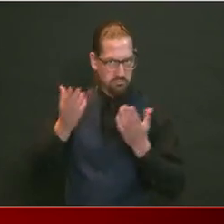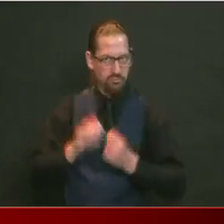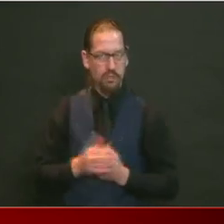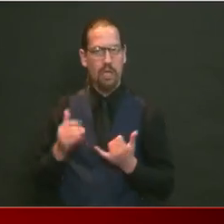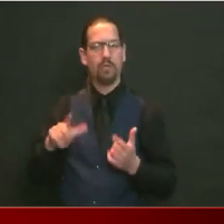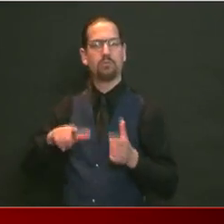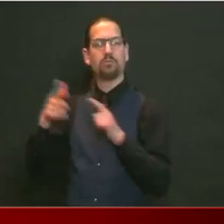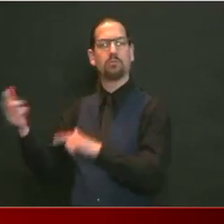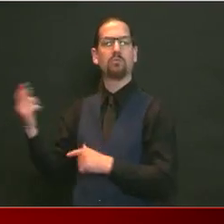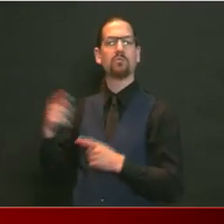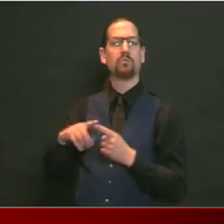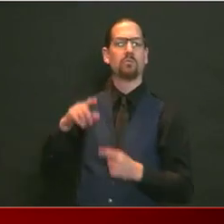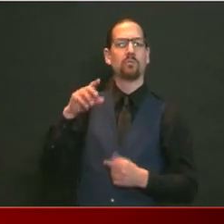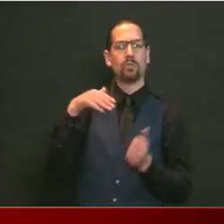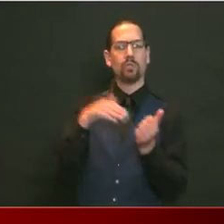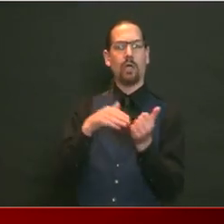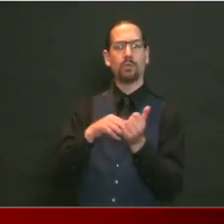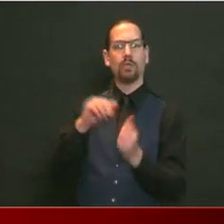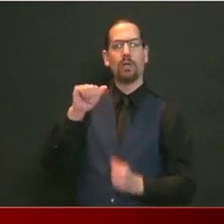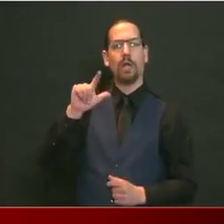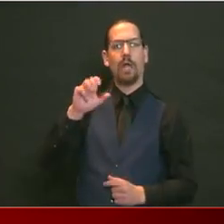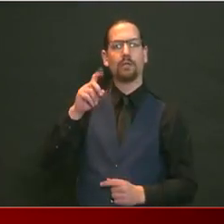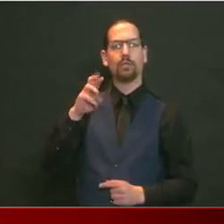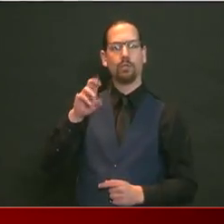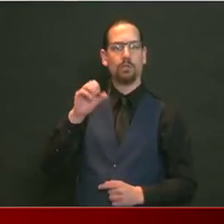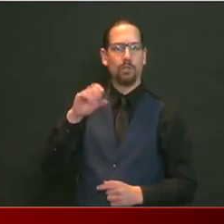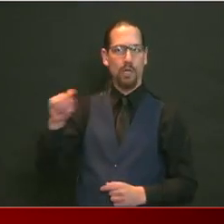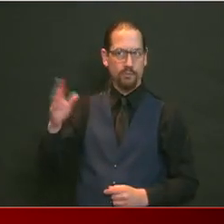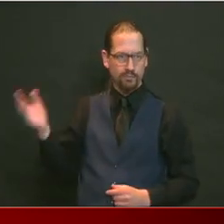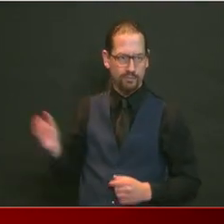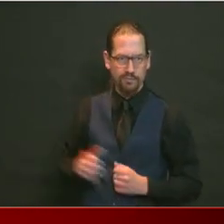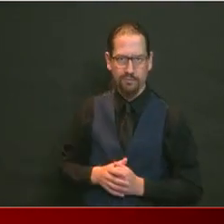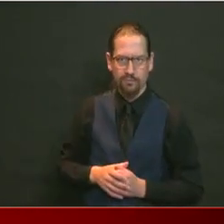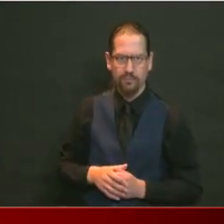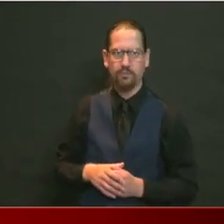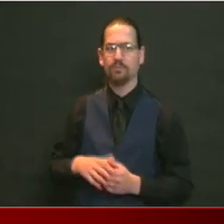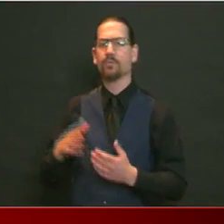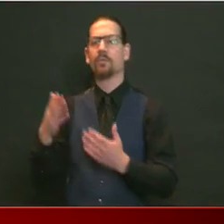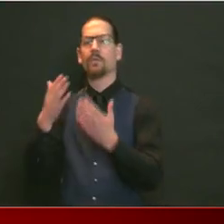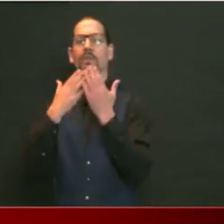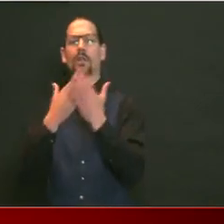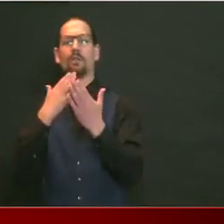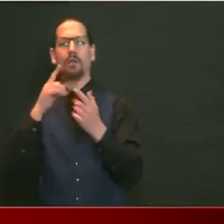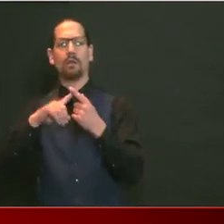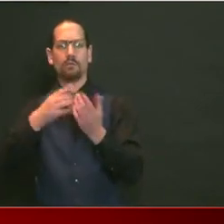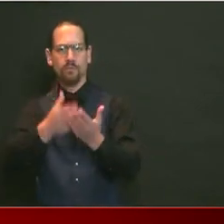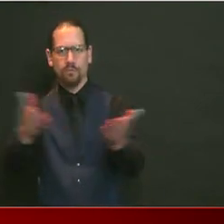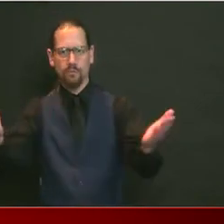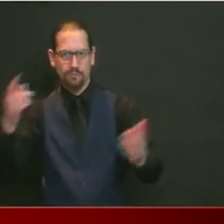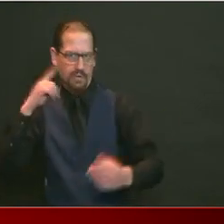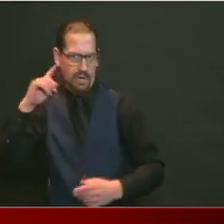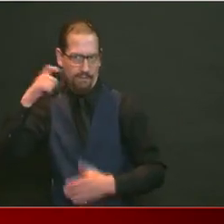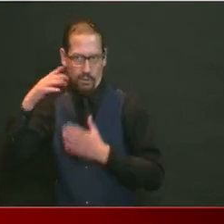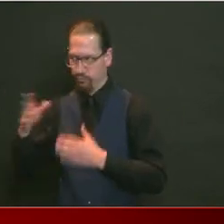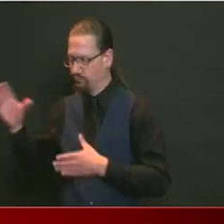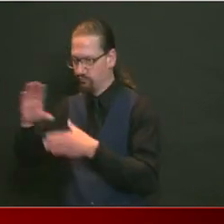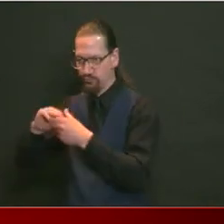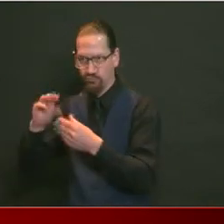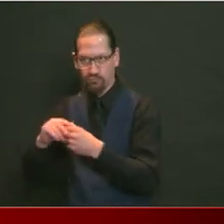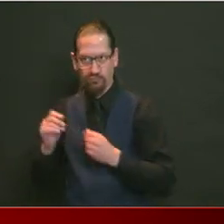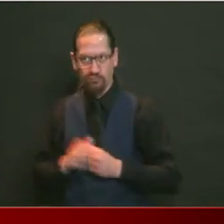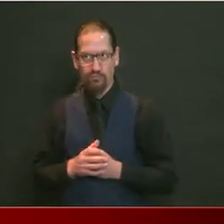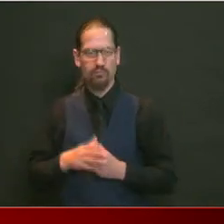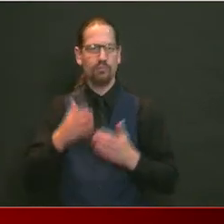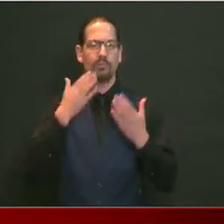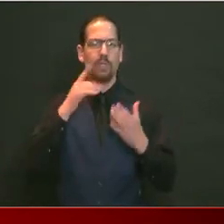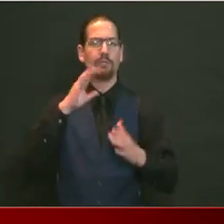Thank you, Governor. Good afternoon, everyone. Thank you for being flexible and joining us at 2.30 today to get the